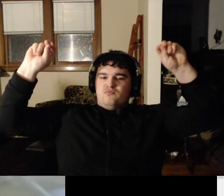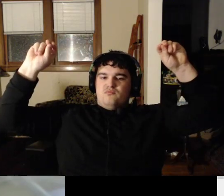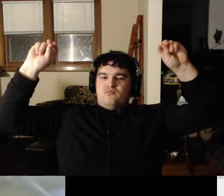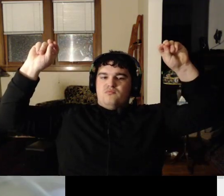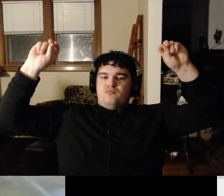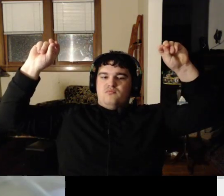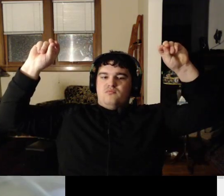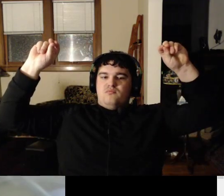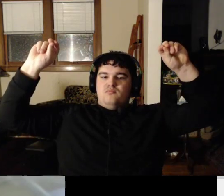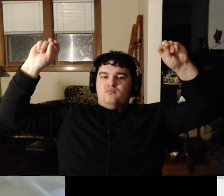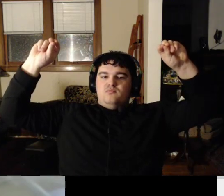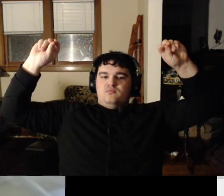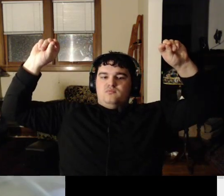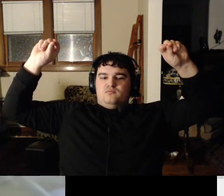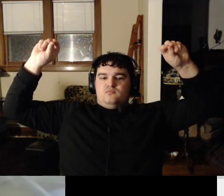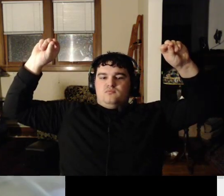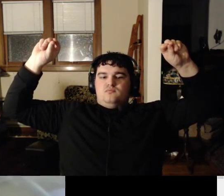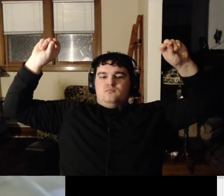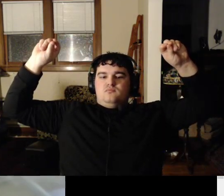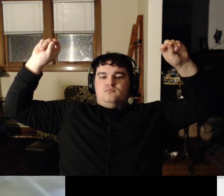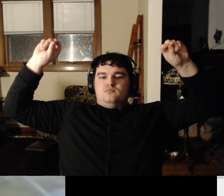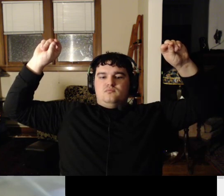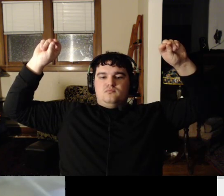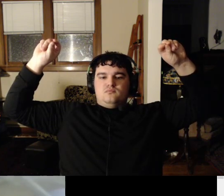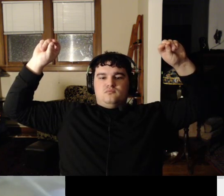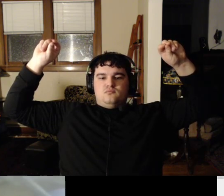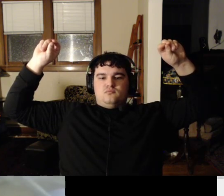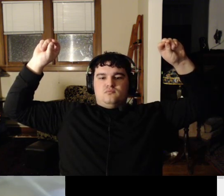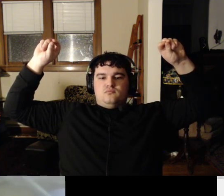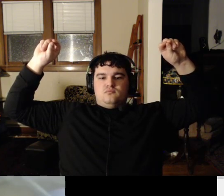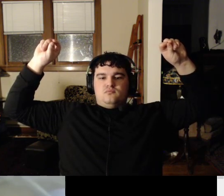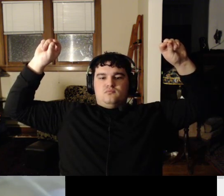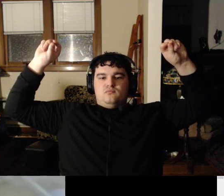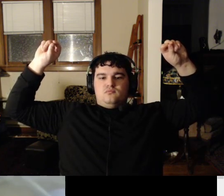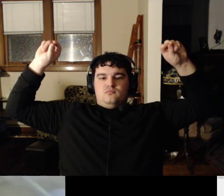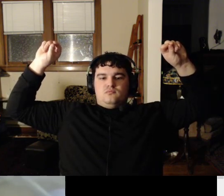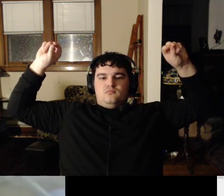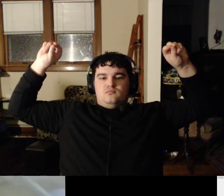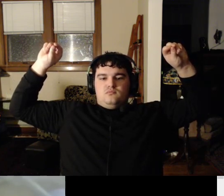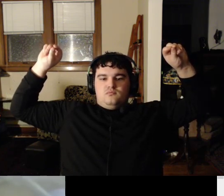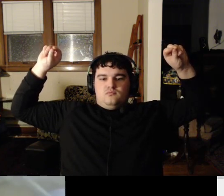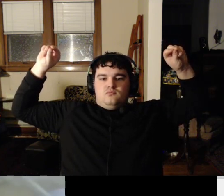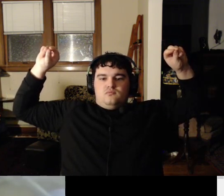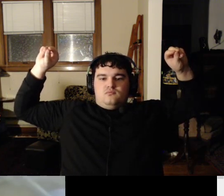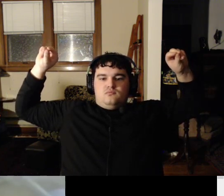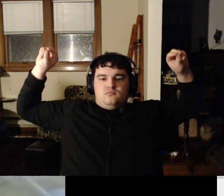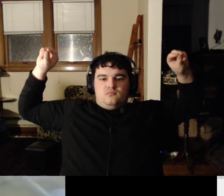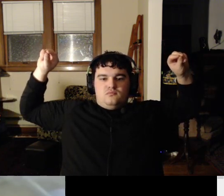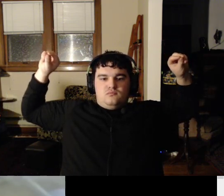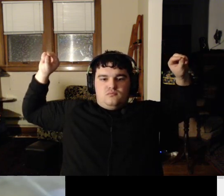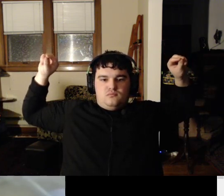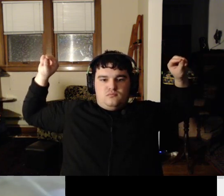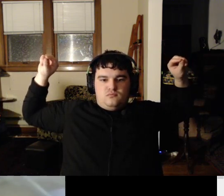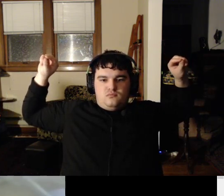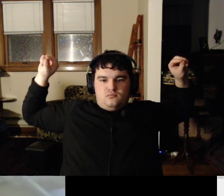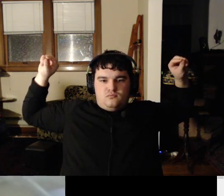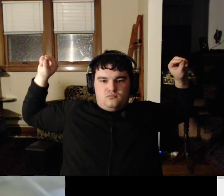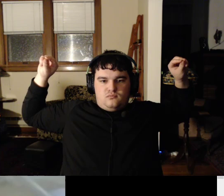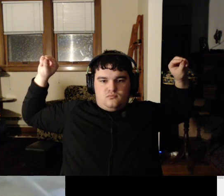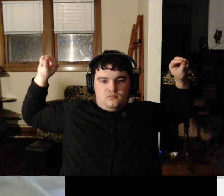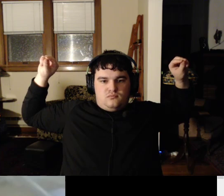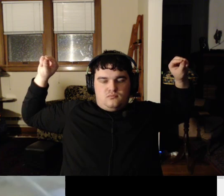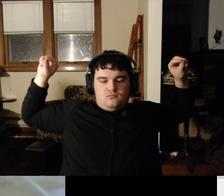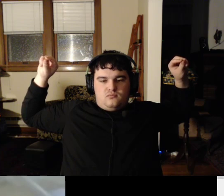Yes. Okay. So next sentence. Do we have to have a call after Amy? Can you help me out? Yes.